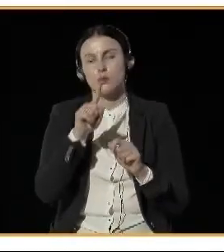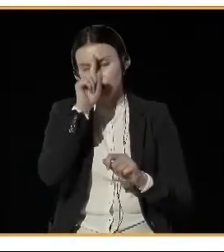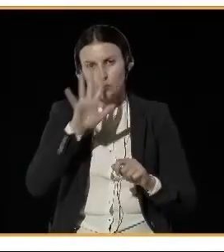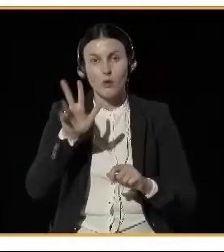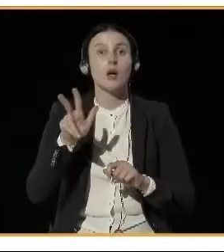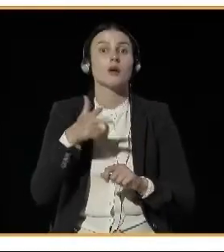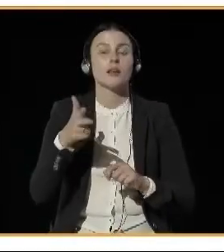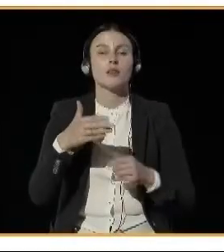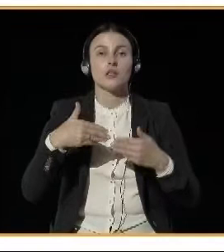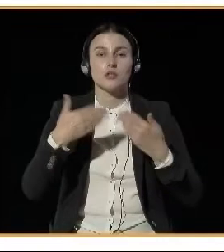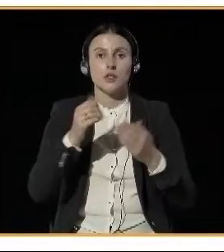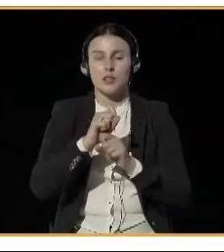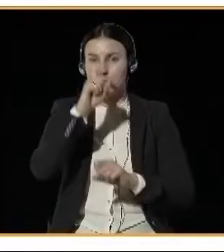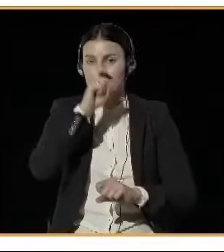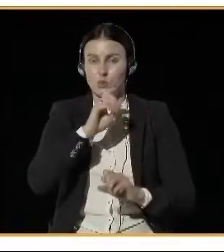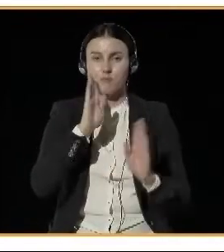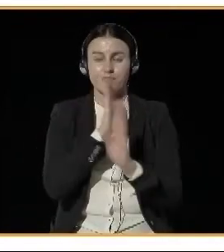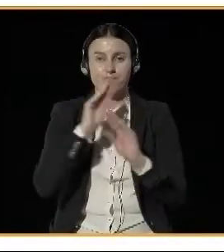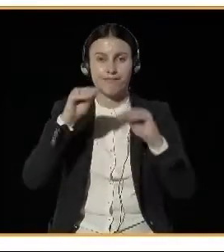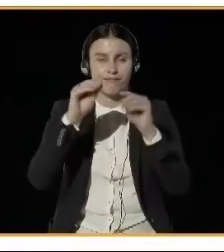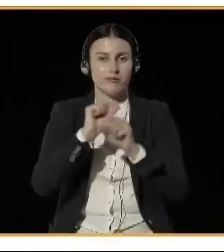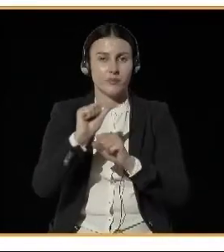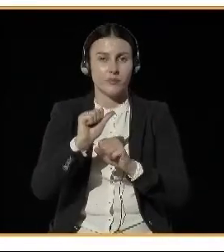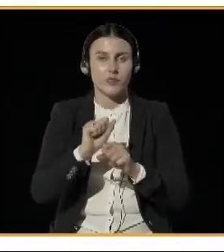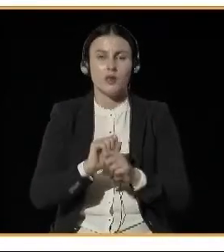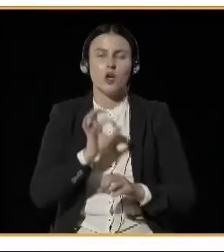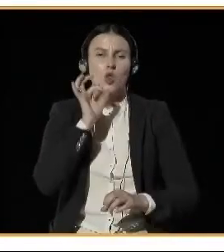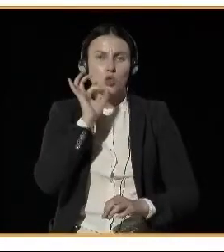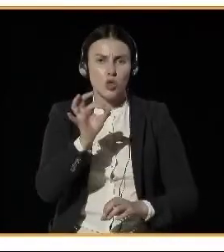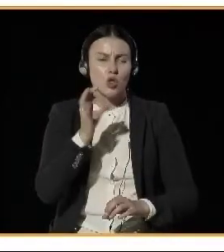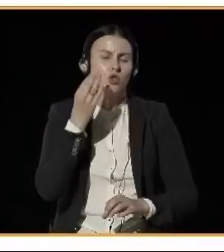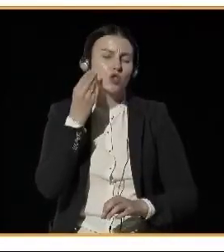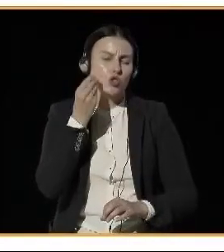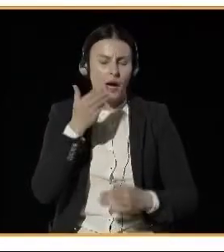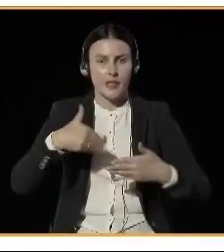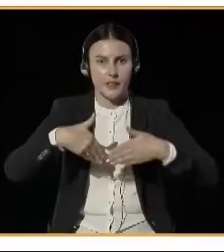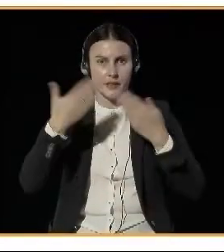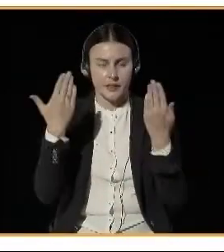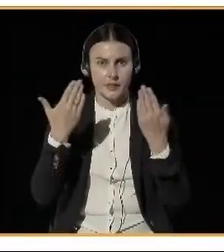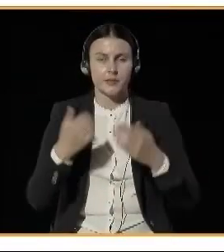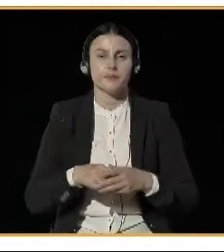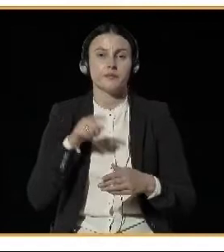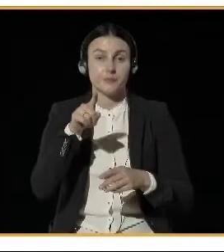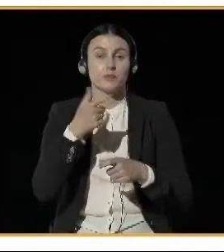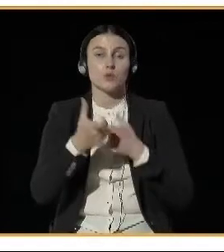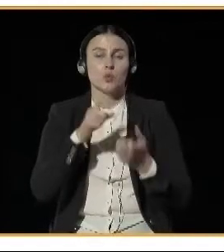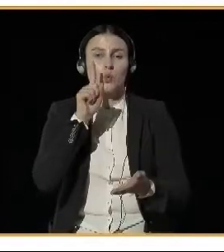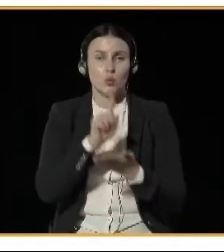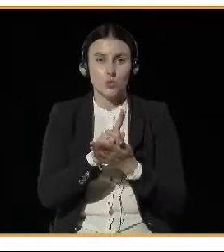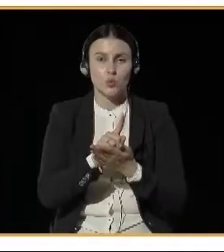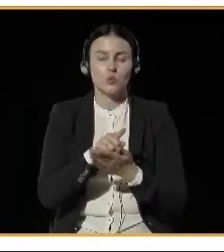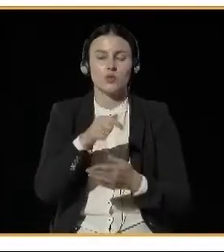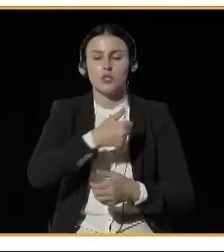And the grey day refers to the pollution haze that lies over the city during the worst days. And